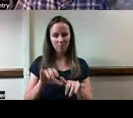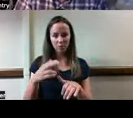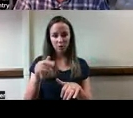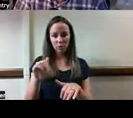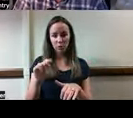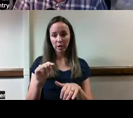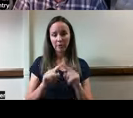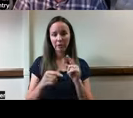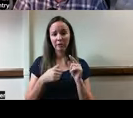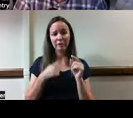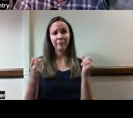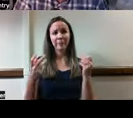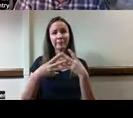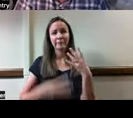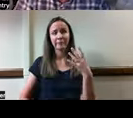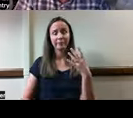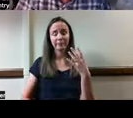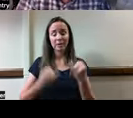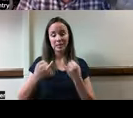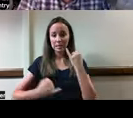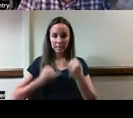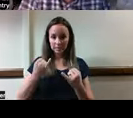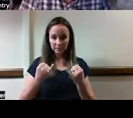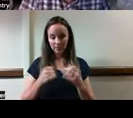many possible solutions we might come up with.